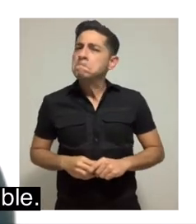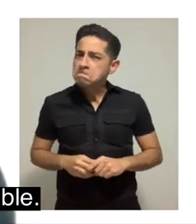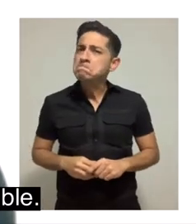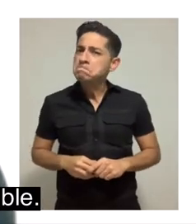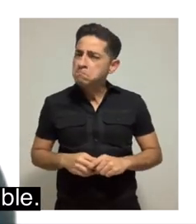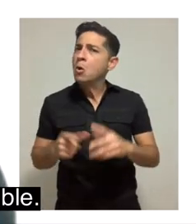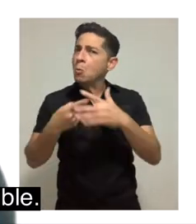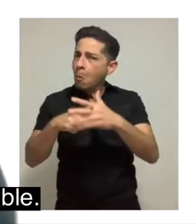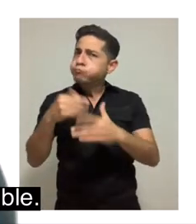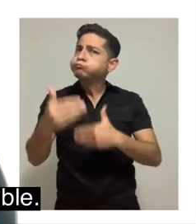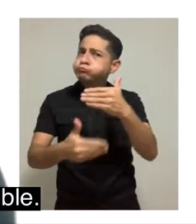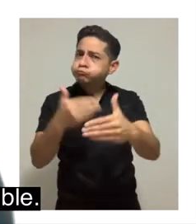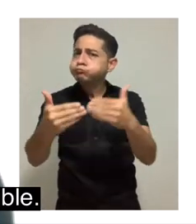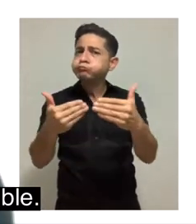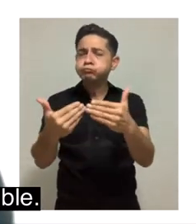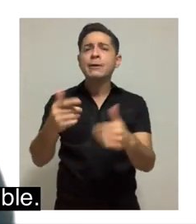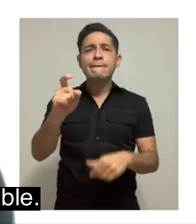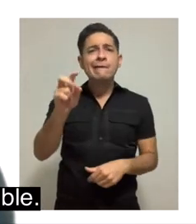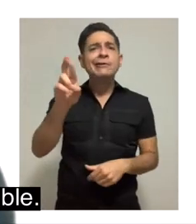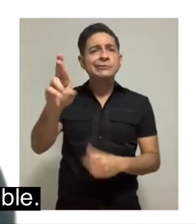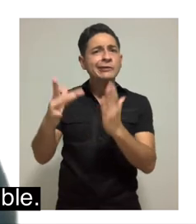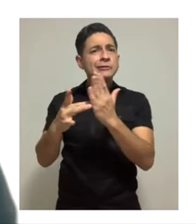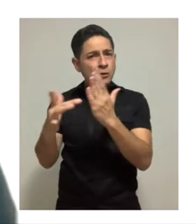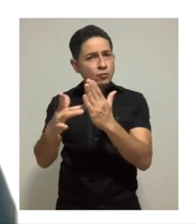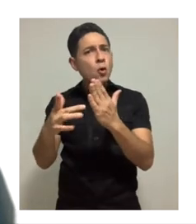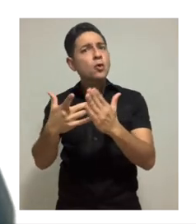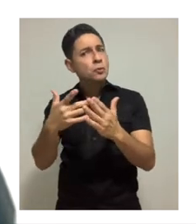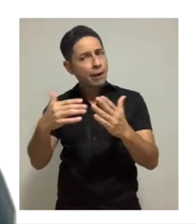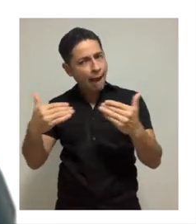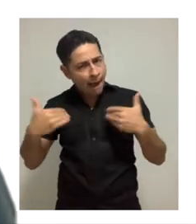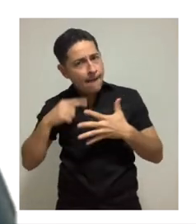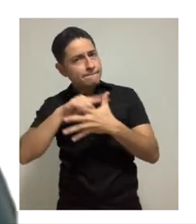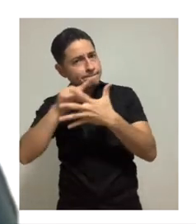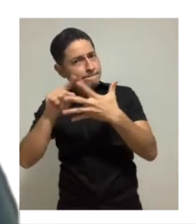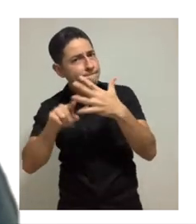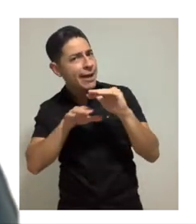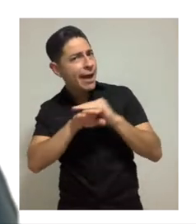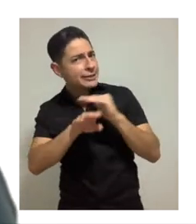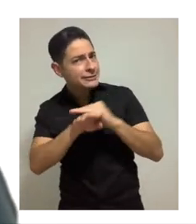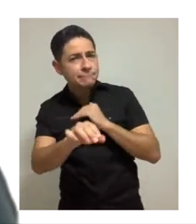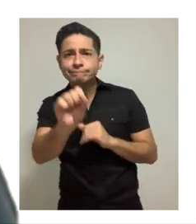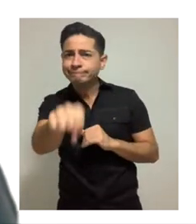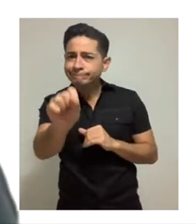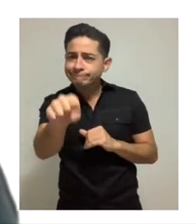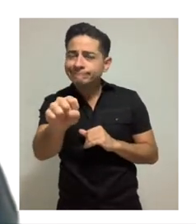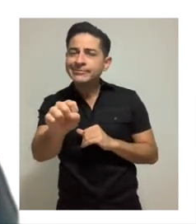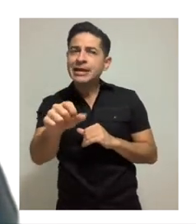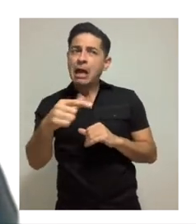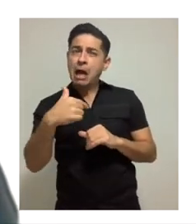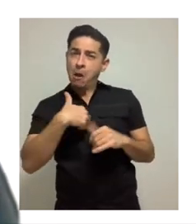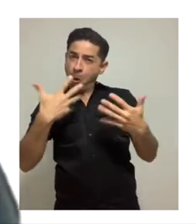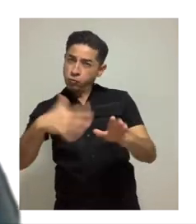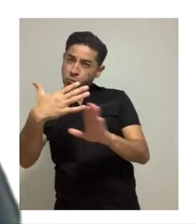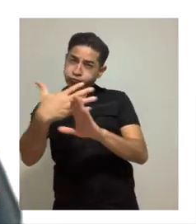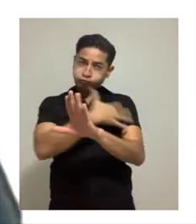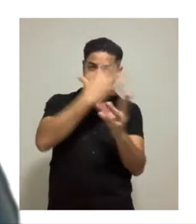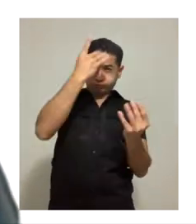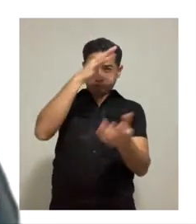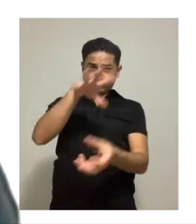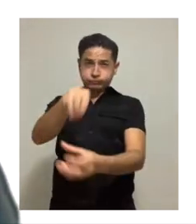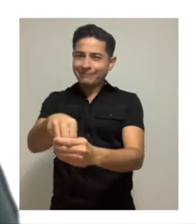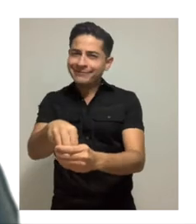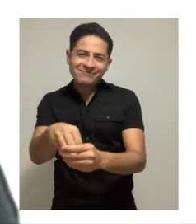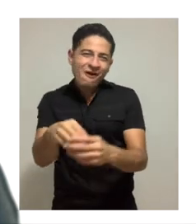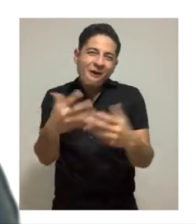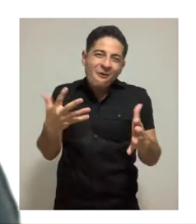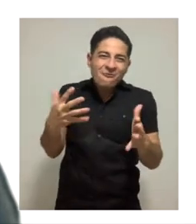start on making XR technologies accessible. It's hard to say that in this case, it's a forethought since XR